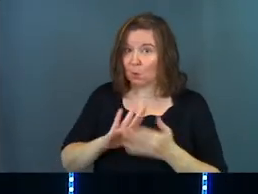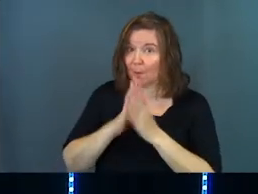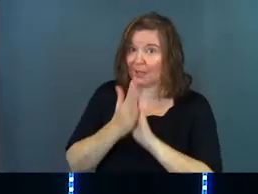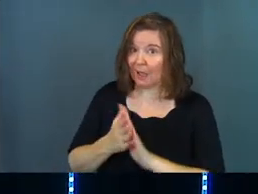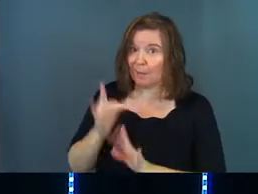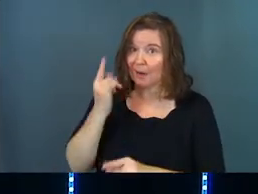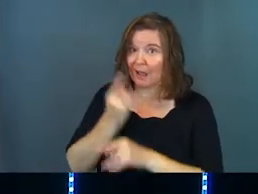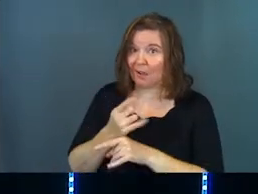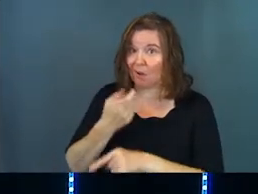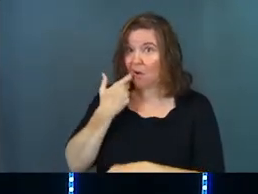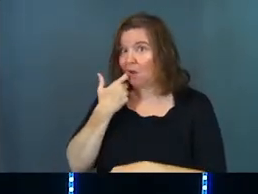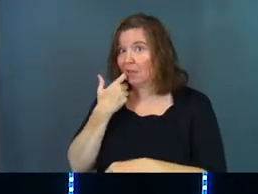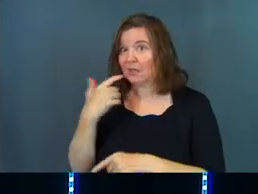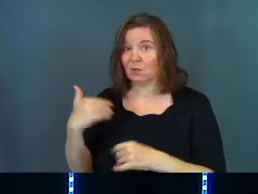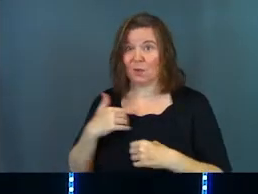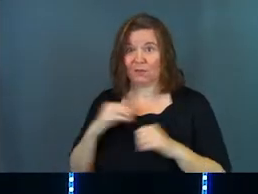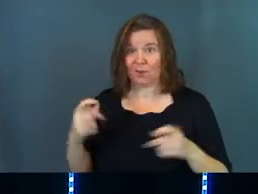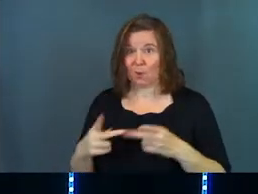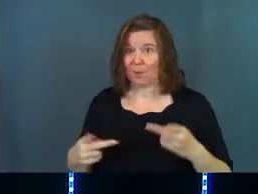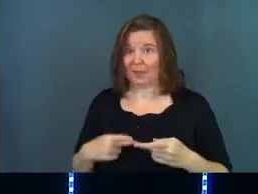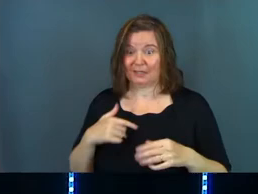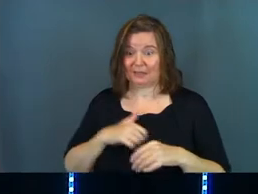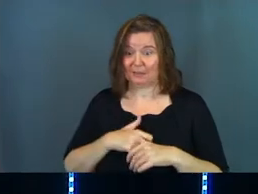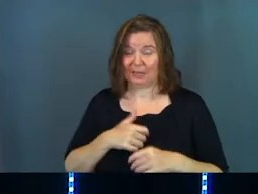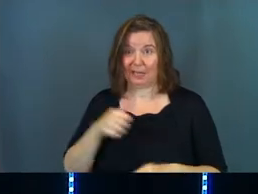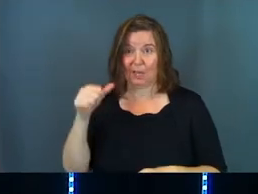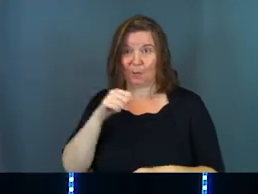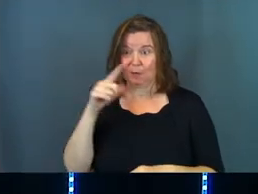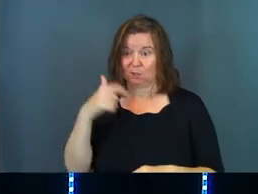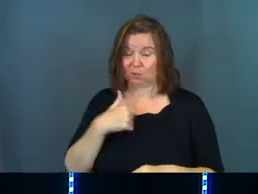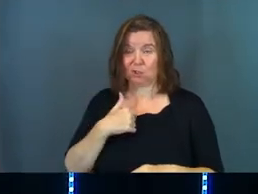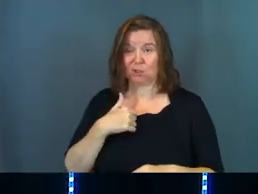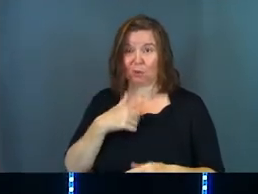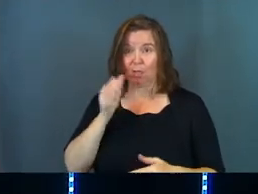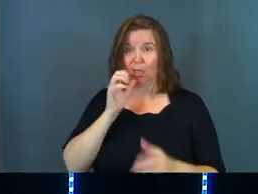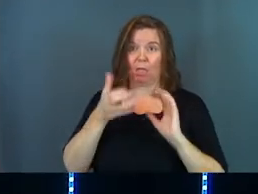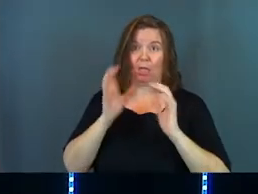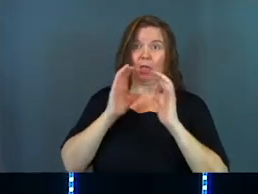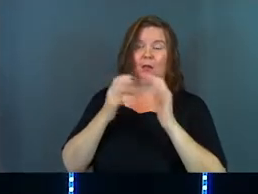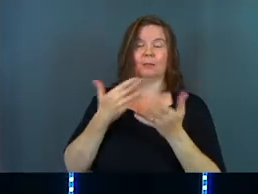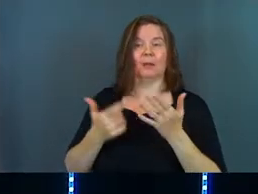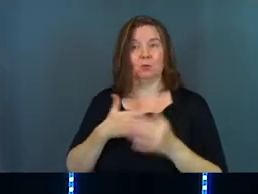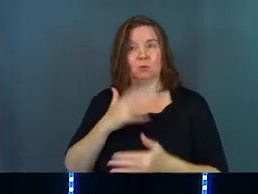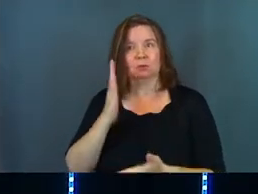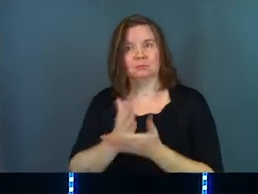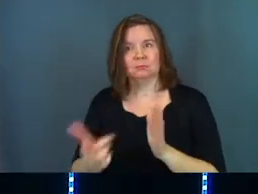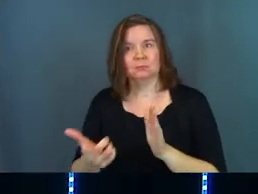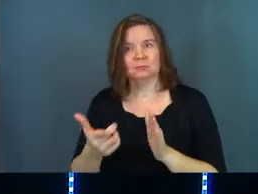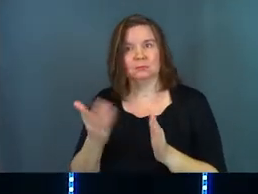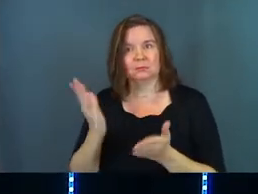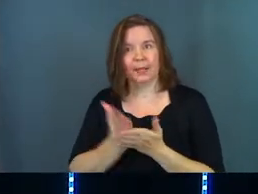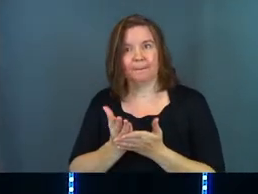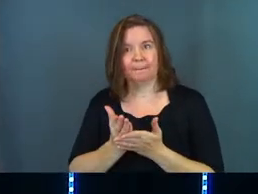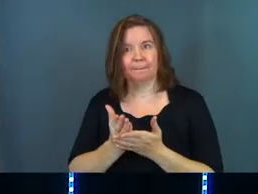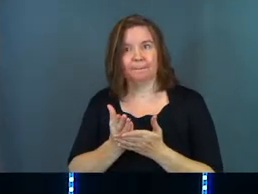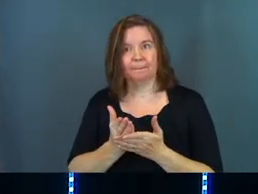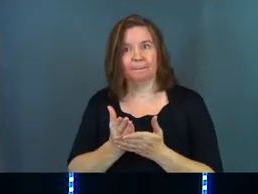becoming an alcoholic and you've got no place being in bars because you're going to binge again, then maybe you just need to cut the thing off.